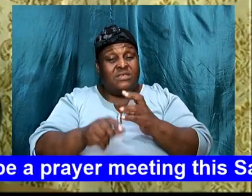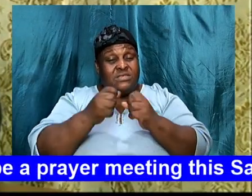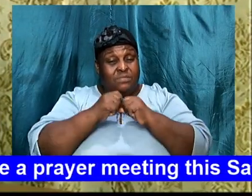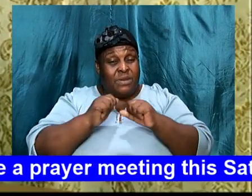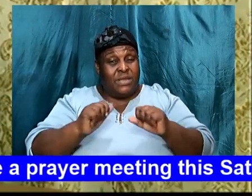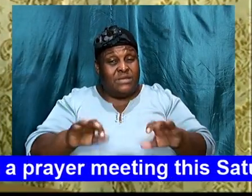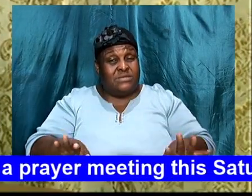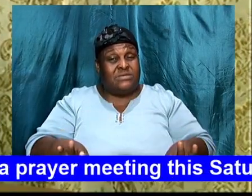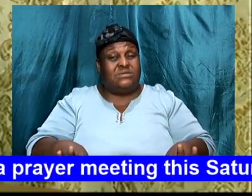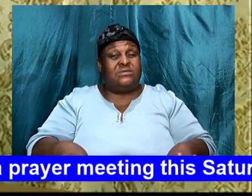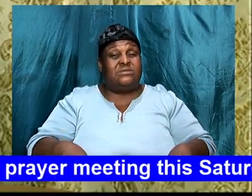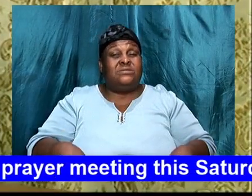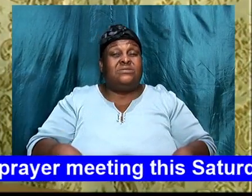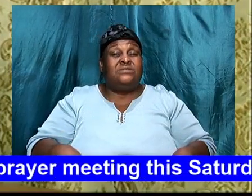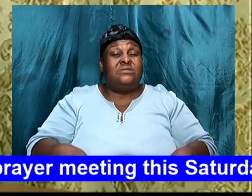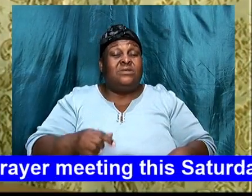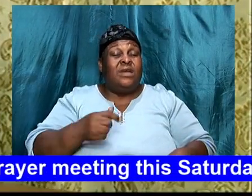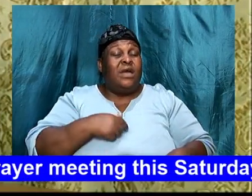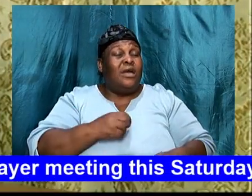I don't read, where,